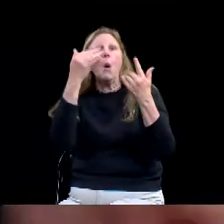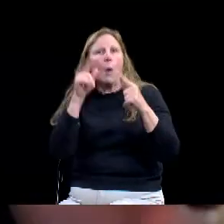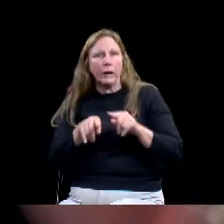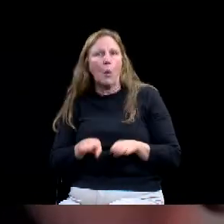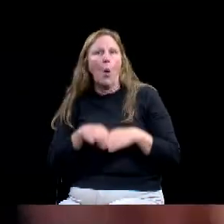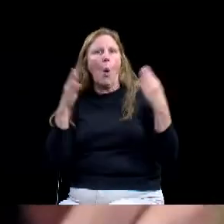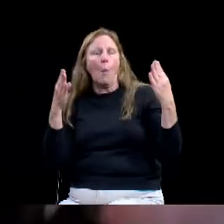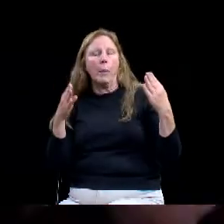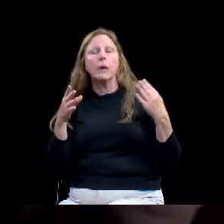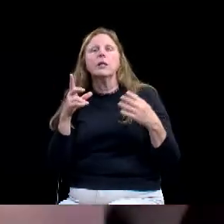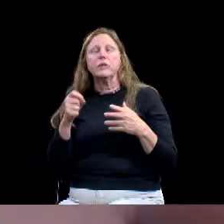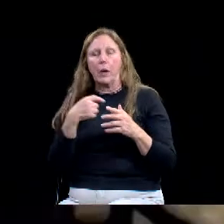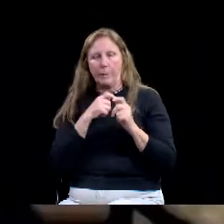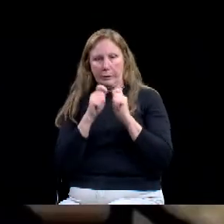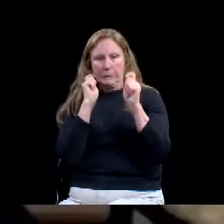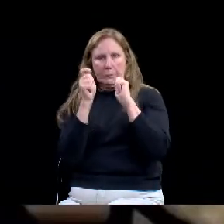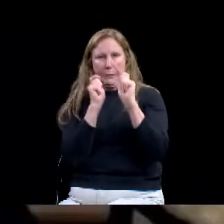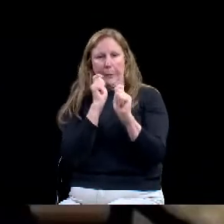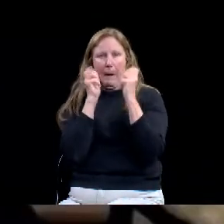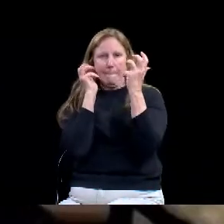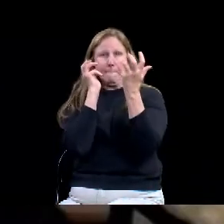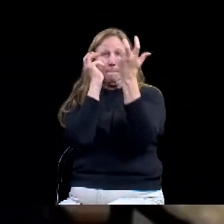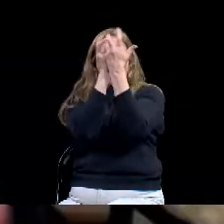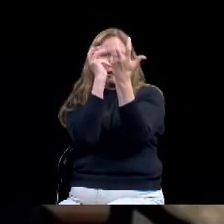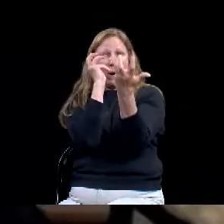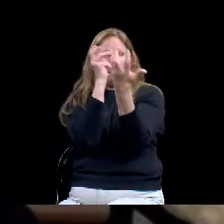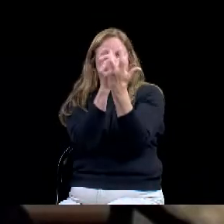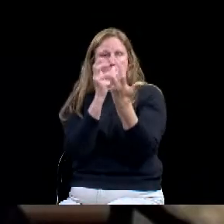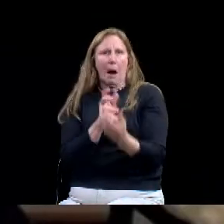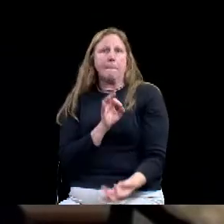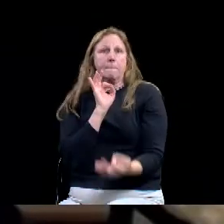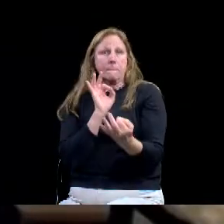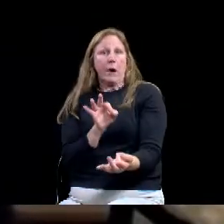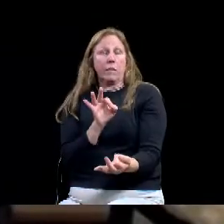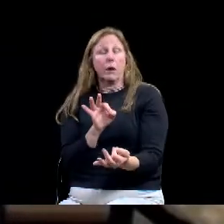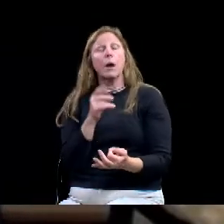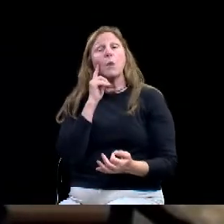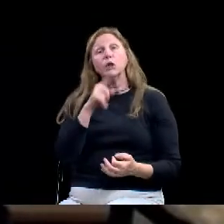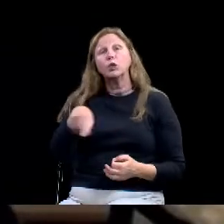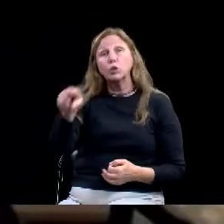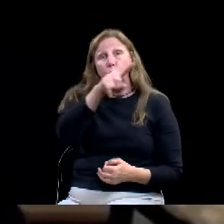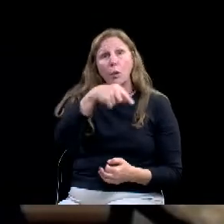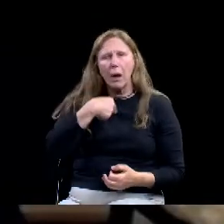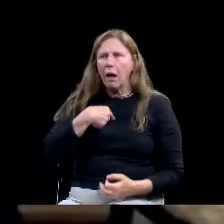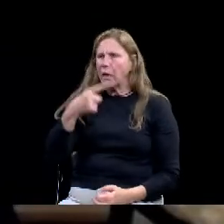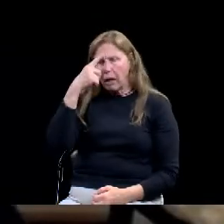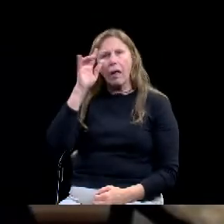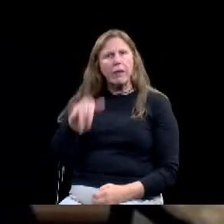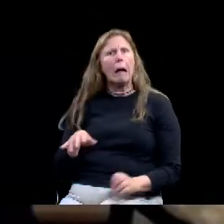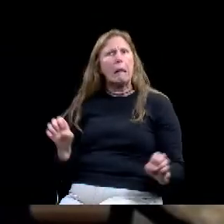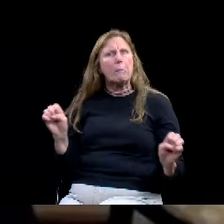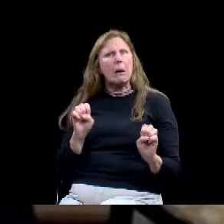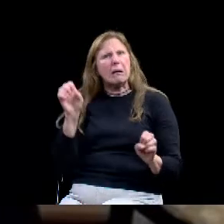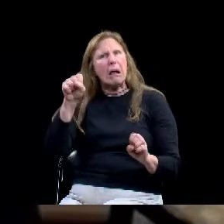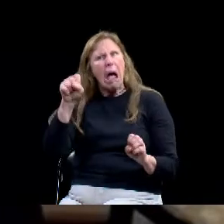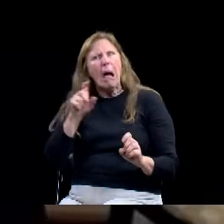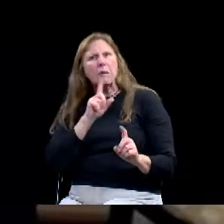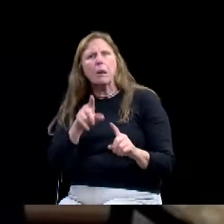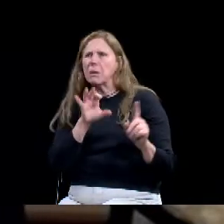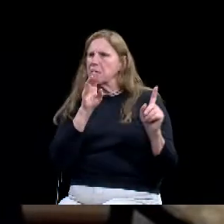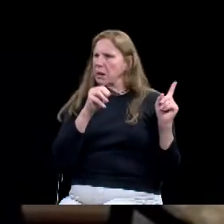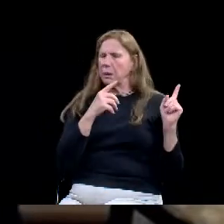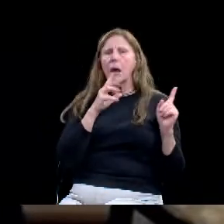an emergency to get a water repair done to FEMA, that might not have been an emergency repair under category B.